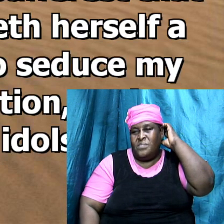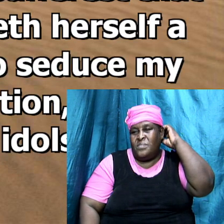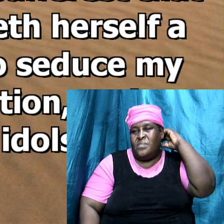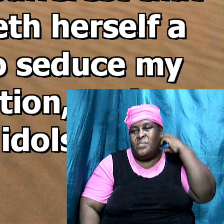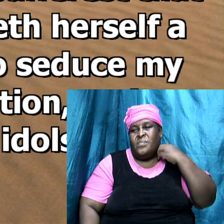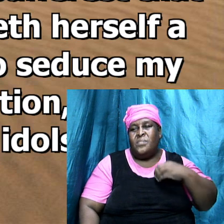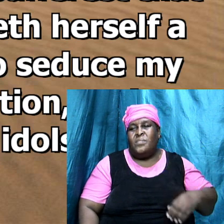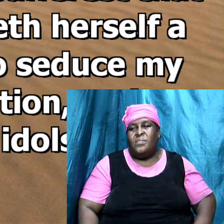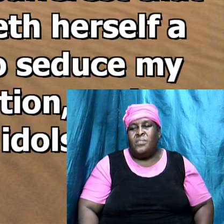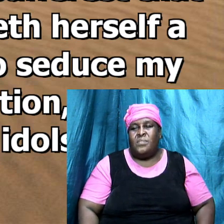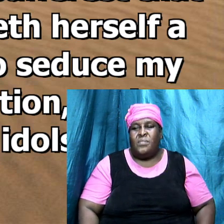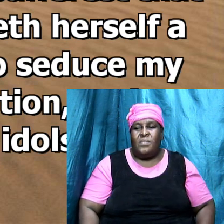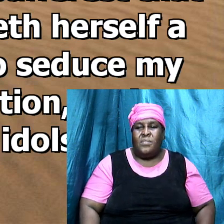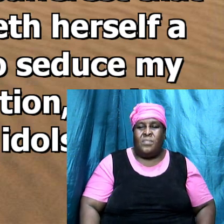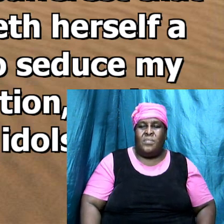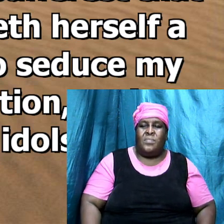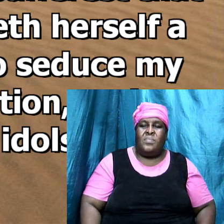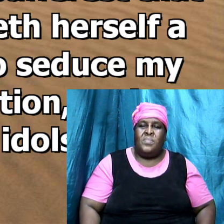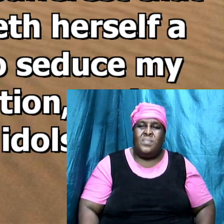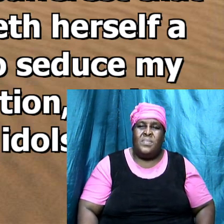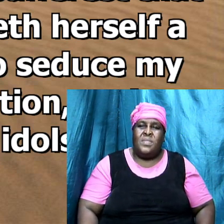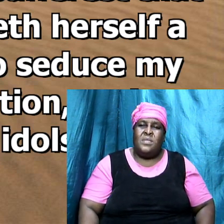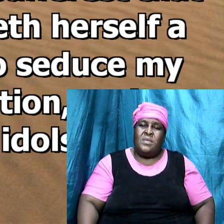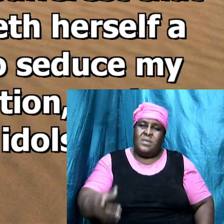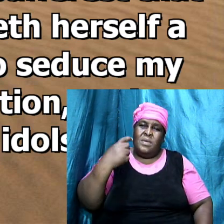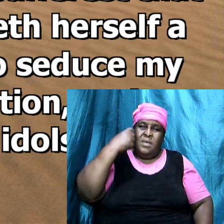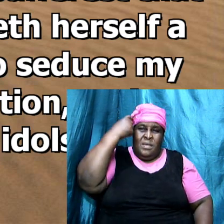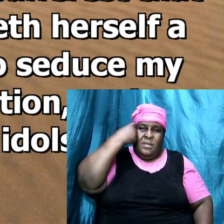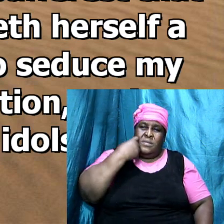we come back and fornication again